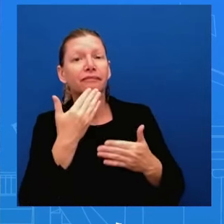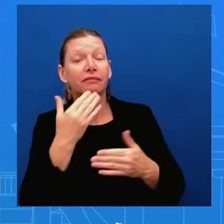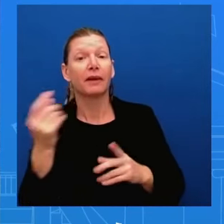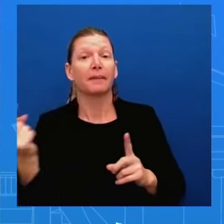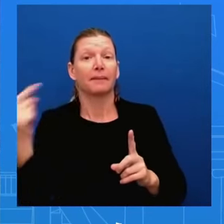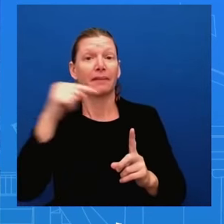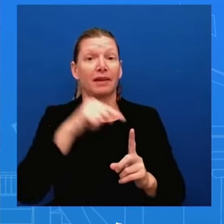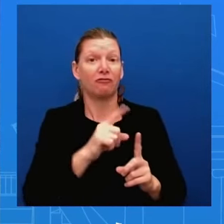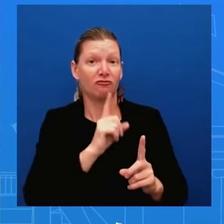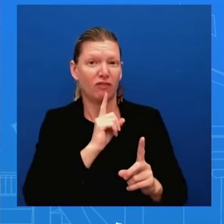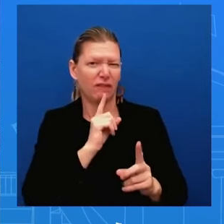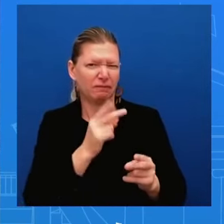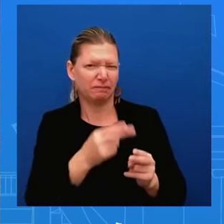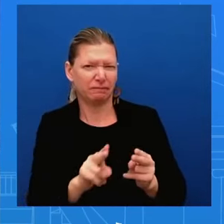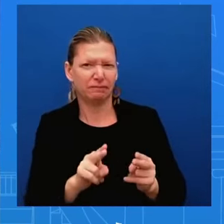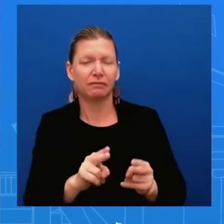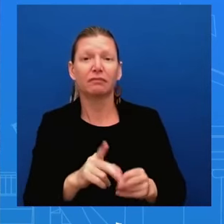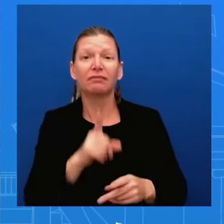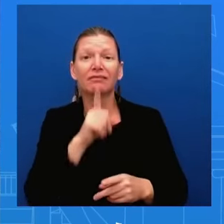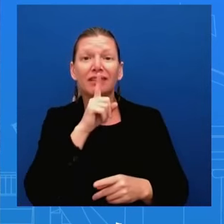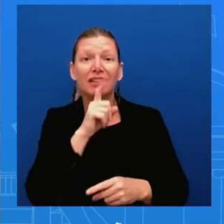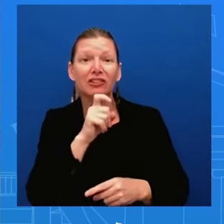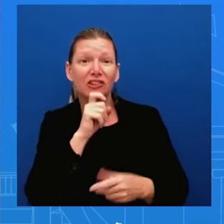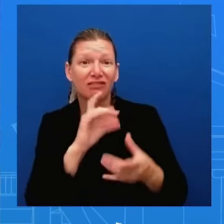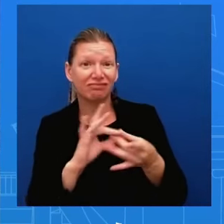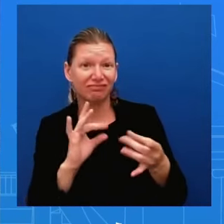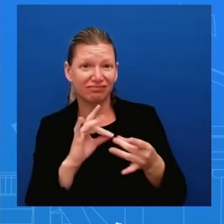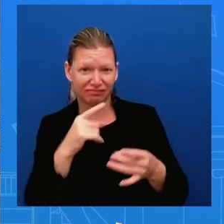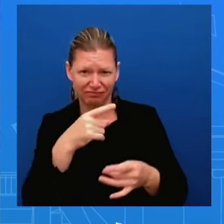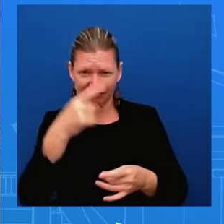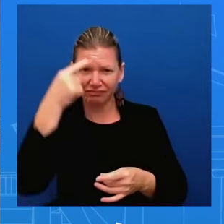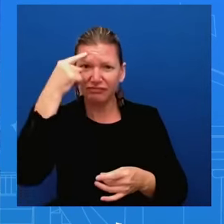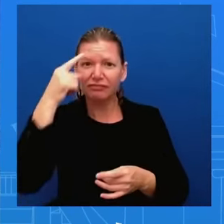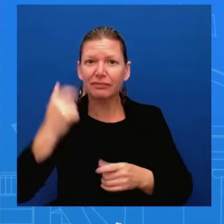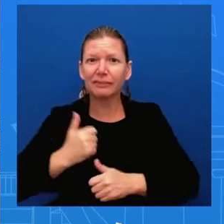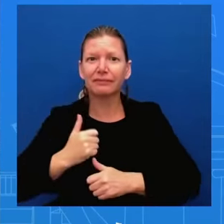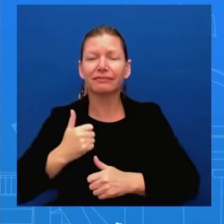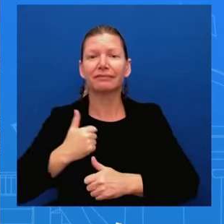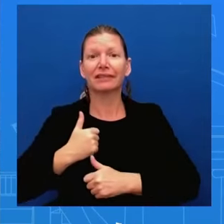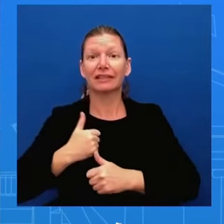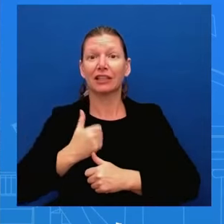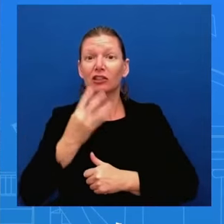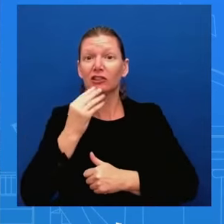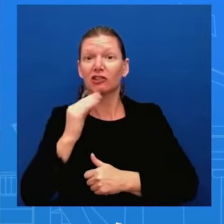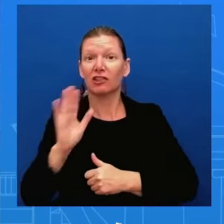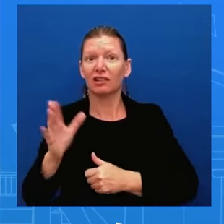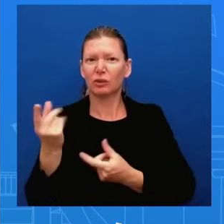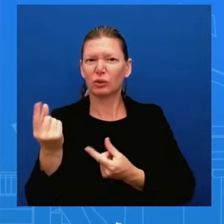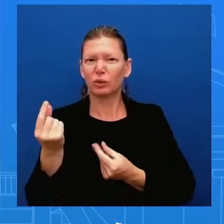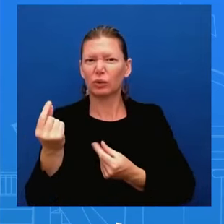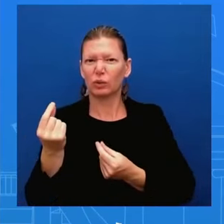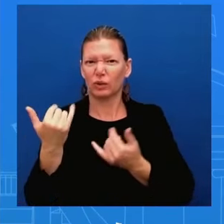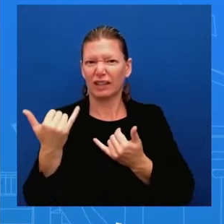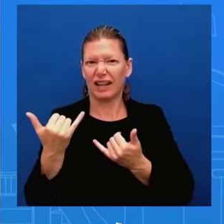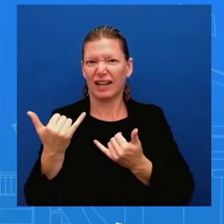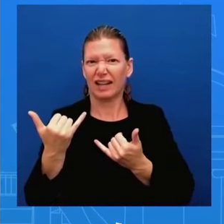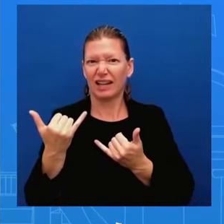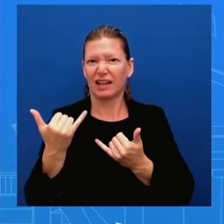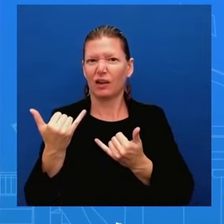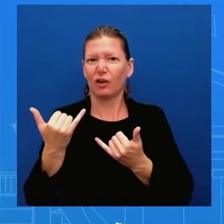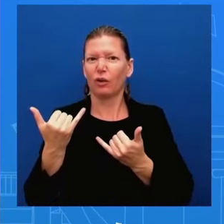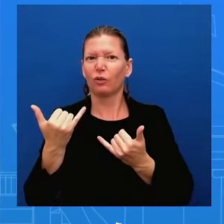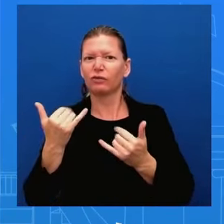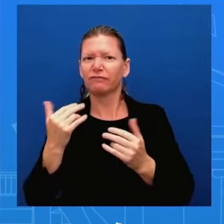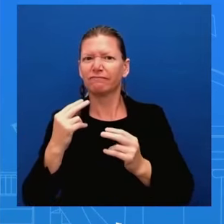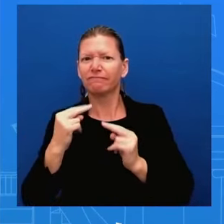already uh is setting back the negotiations for a ceasefire and a hostage deal do you share that assessment so look and jake said this yesterday